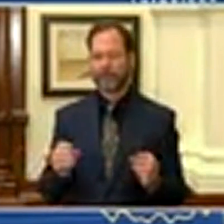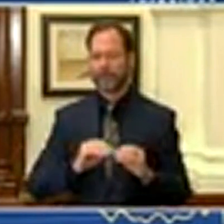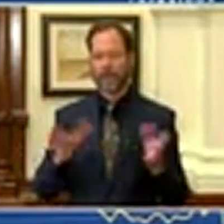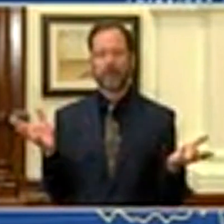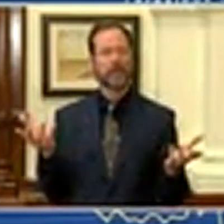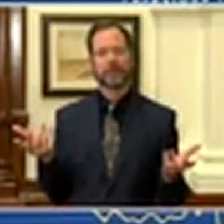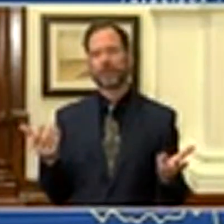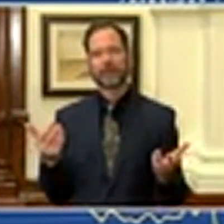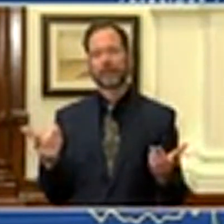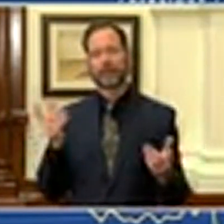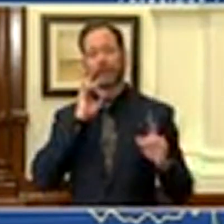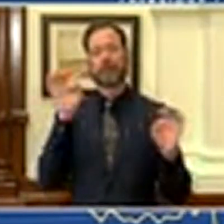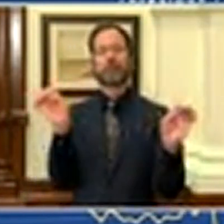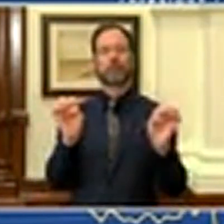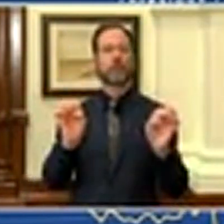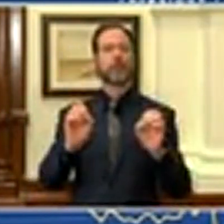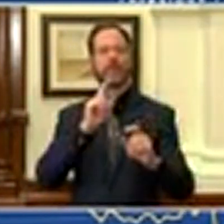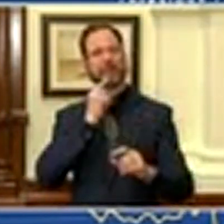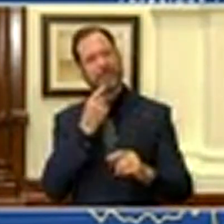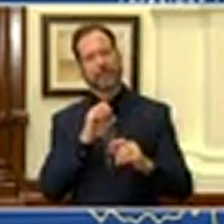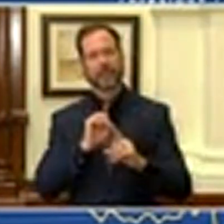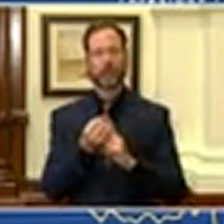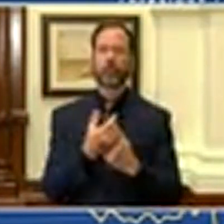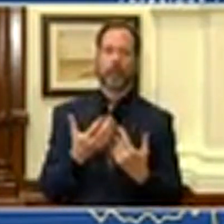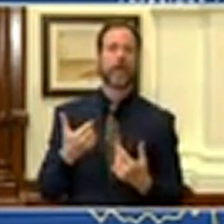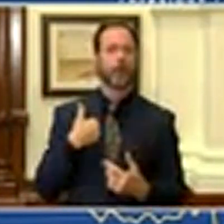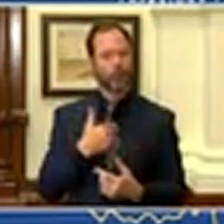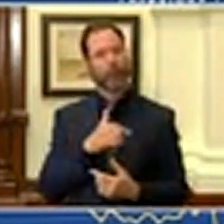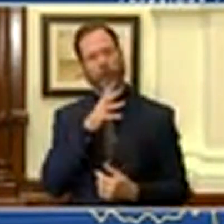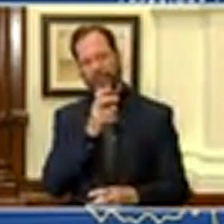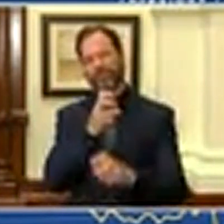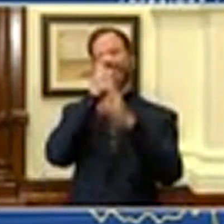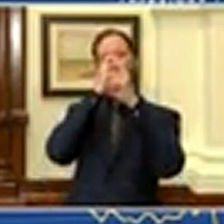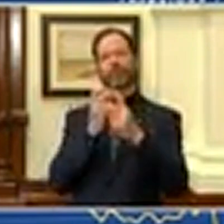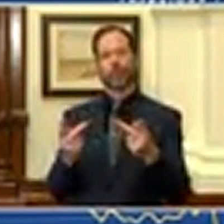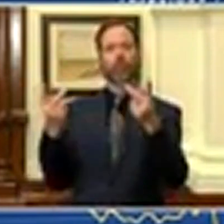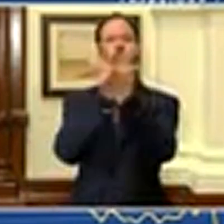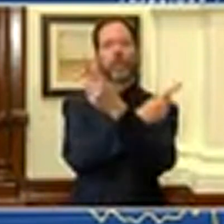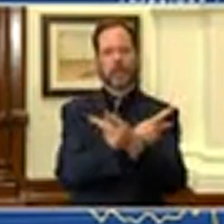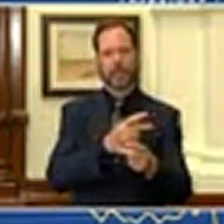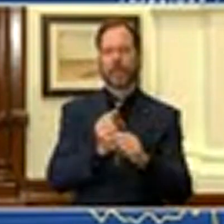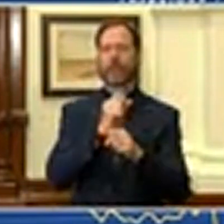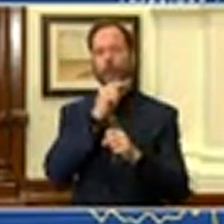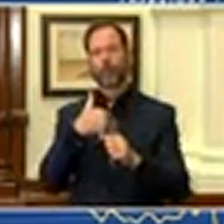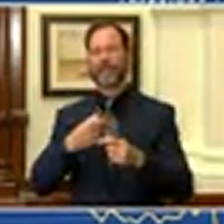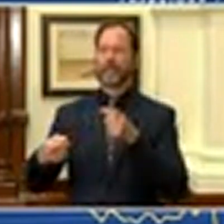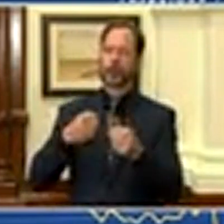urgent situation where tougher actions will be required to make sure that we do contain the spread of COVID-19. you. Thank Thank